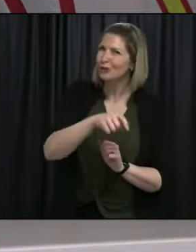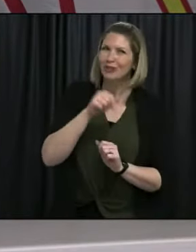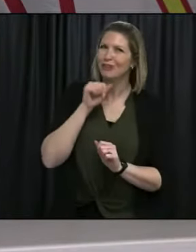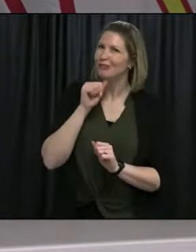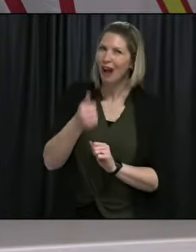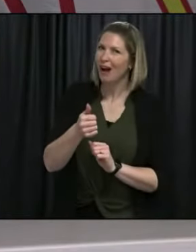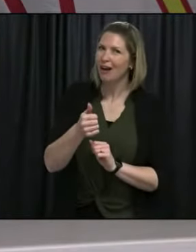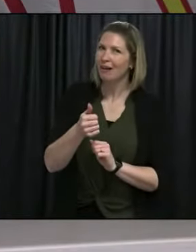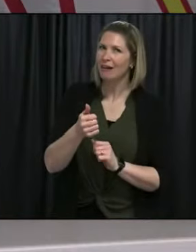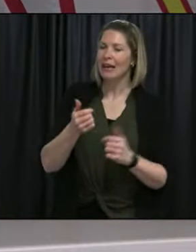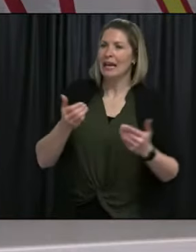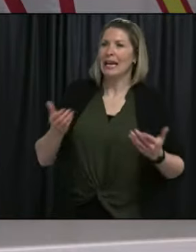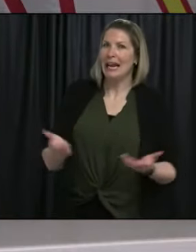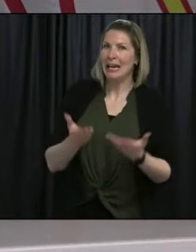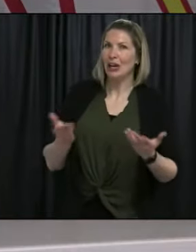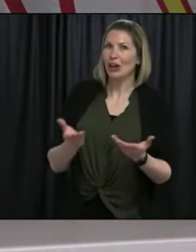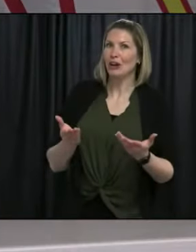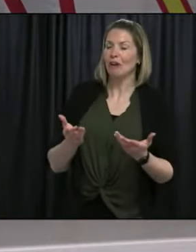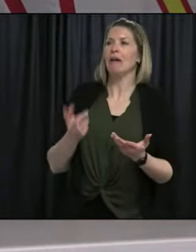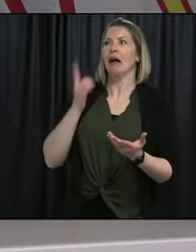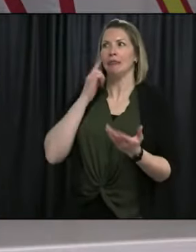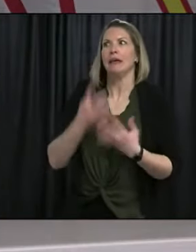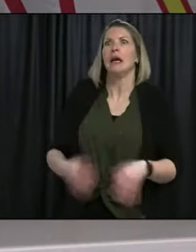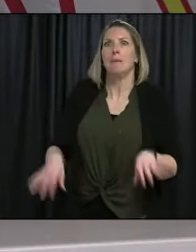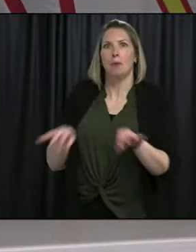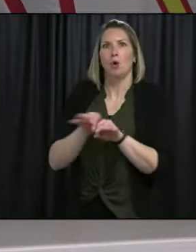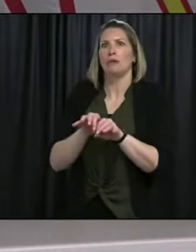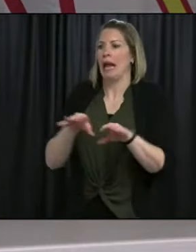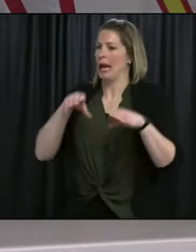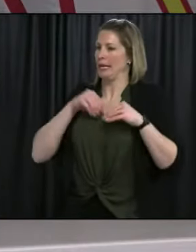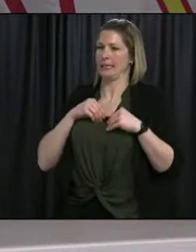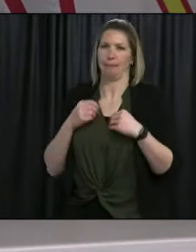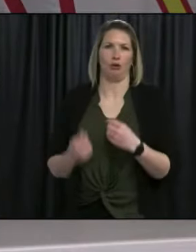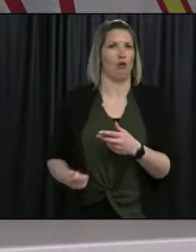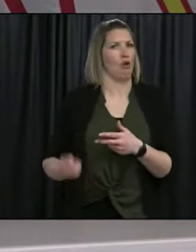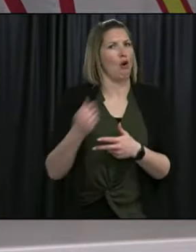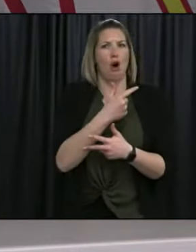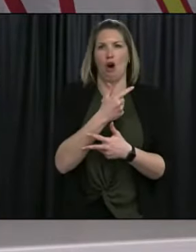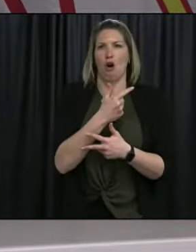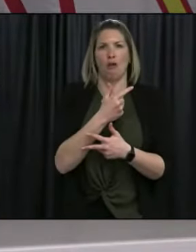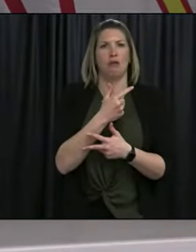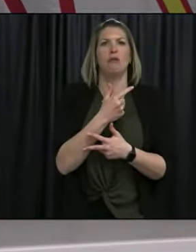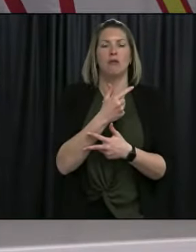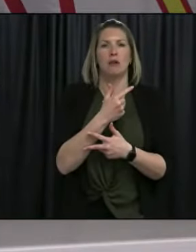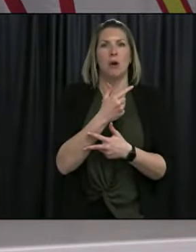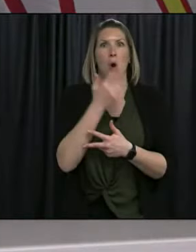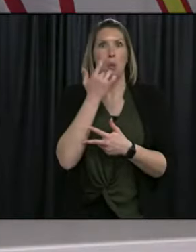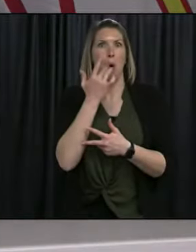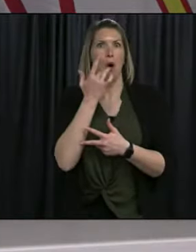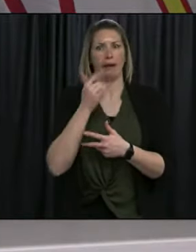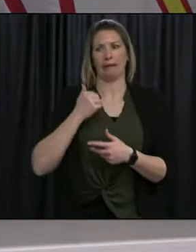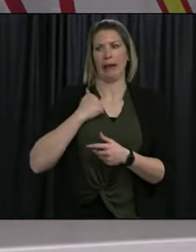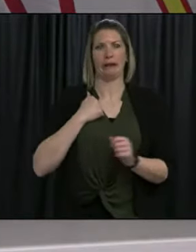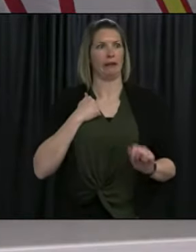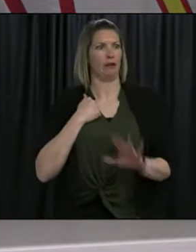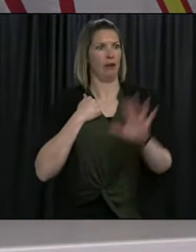especially given what we're seeing elsewhere. And, you know, I personally am not,